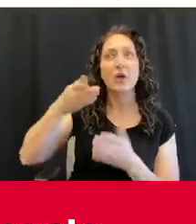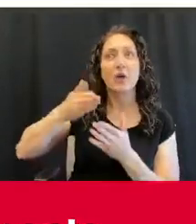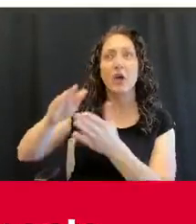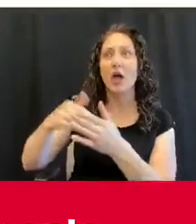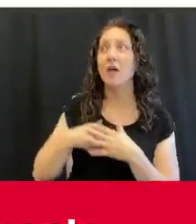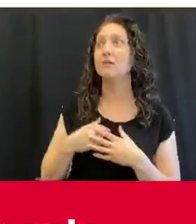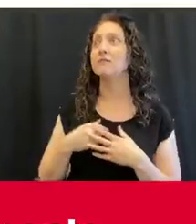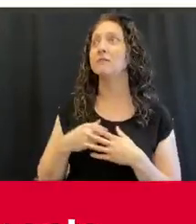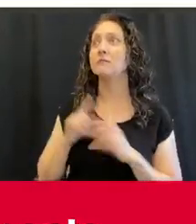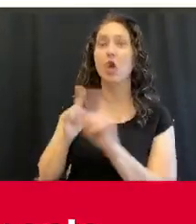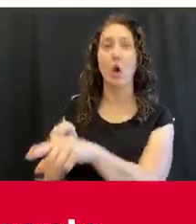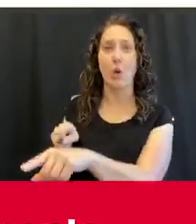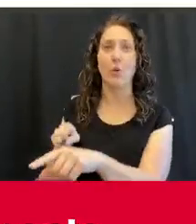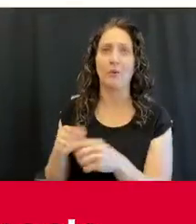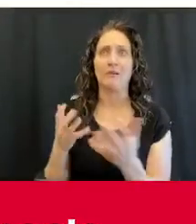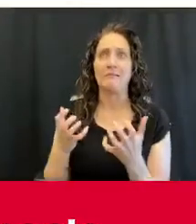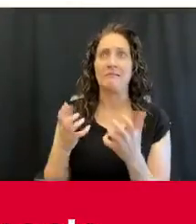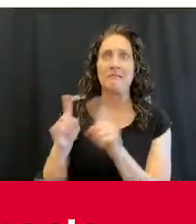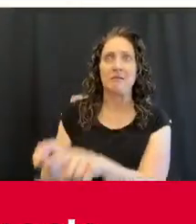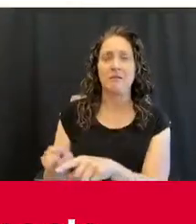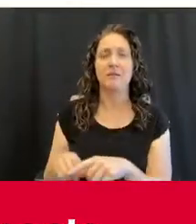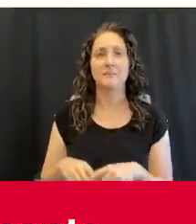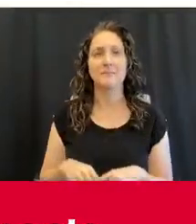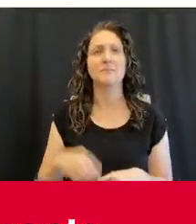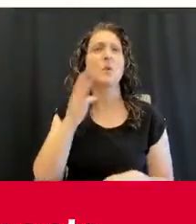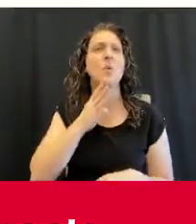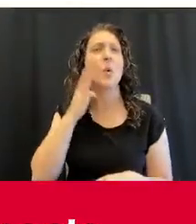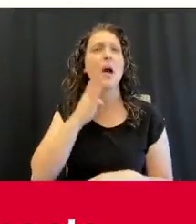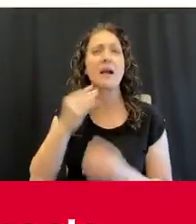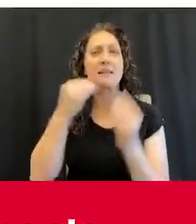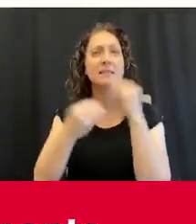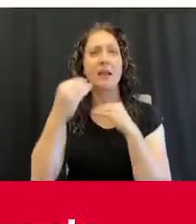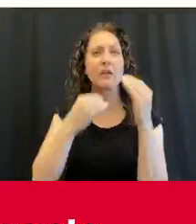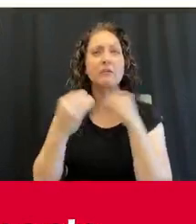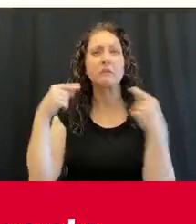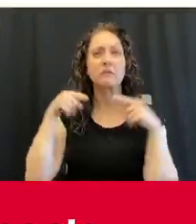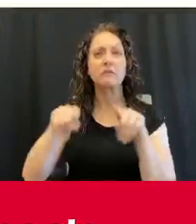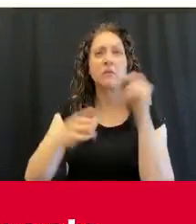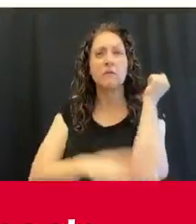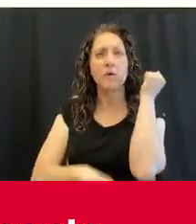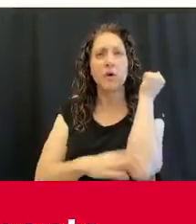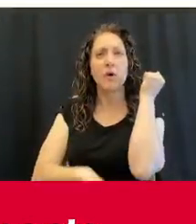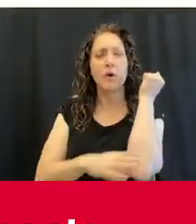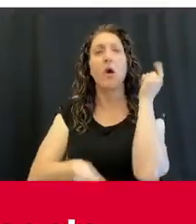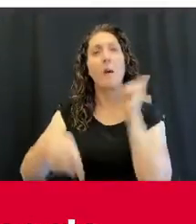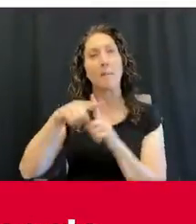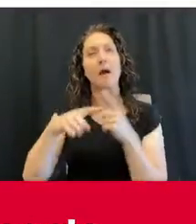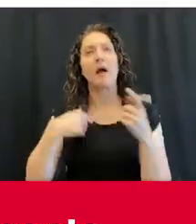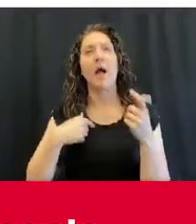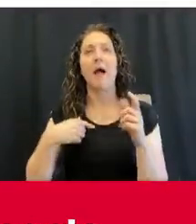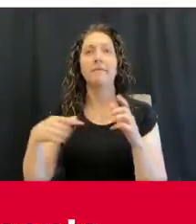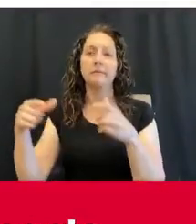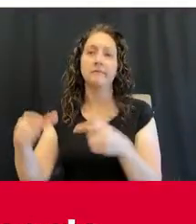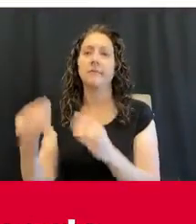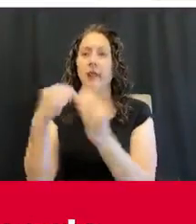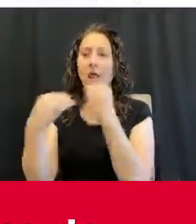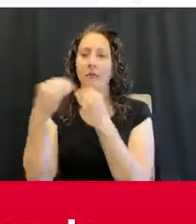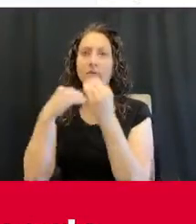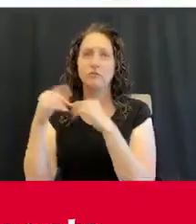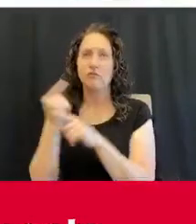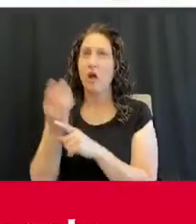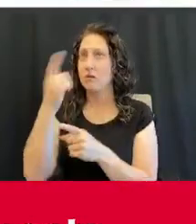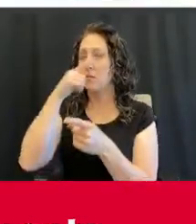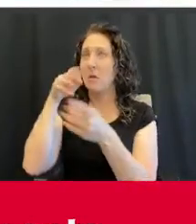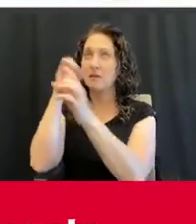to attend. But I went to, I think it was a wine dinner back in the fall, and then you'll do lunches periodically. Can you talk about those events?